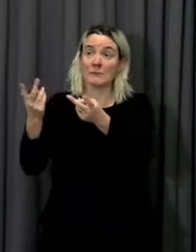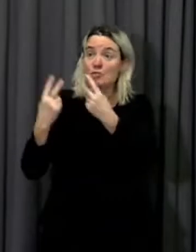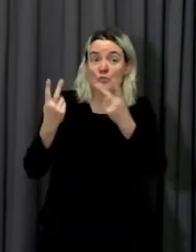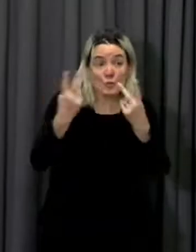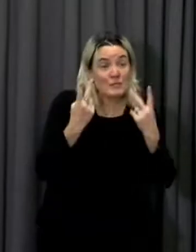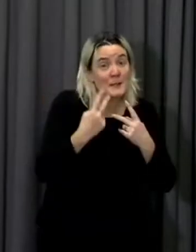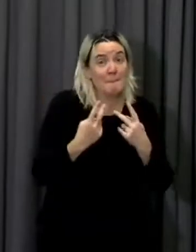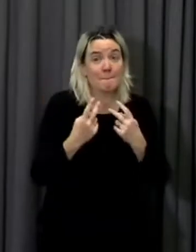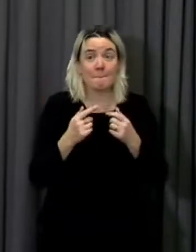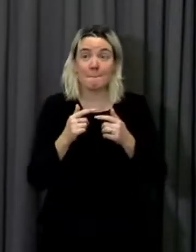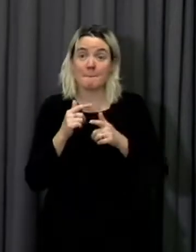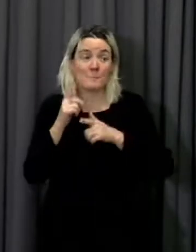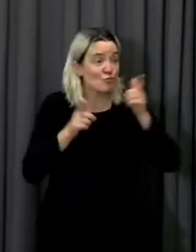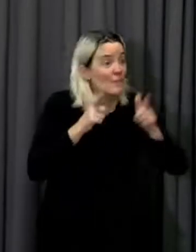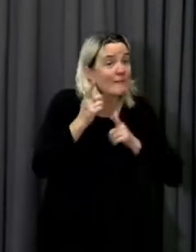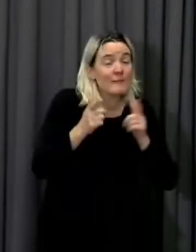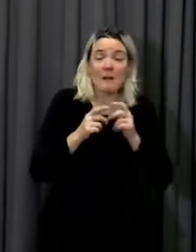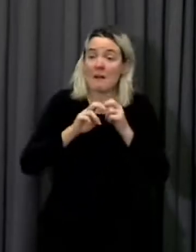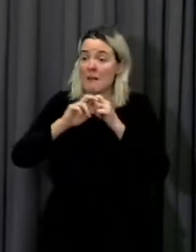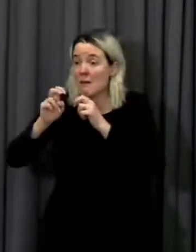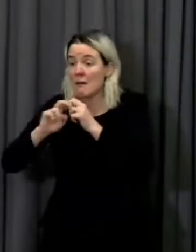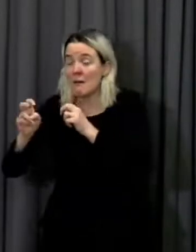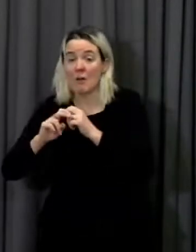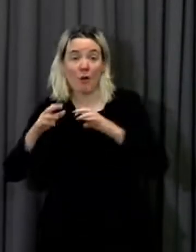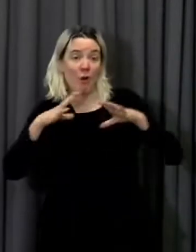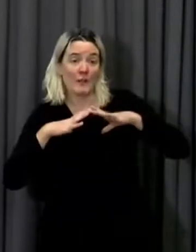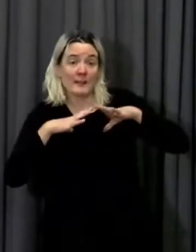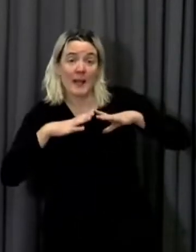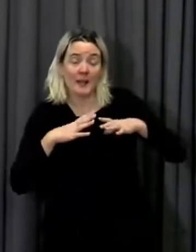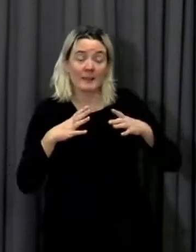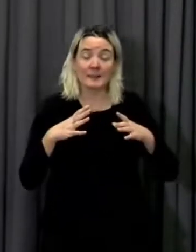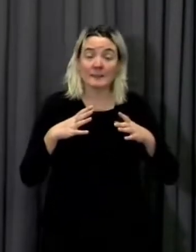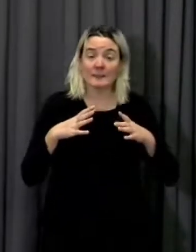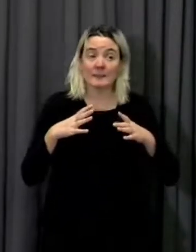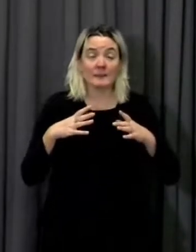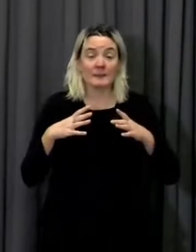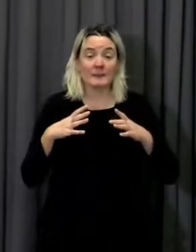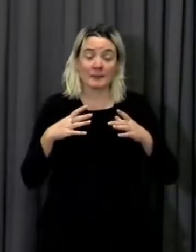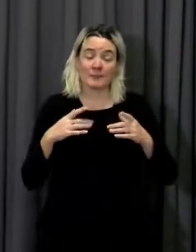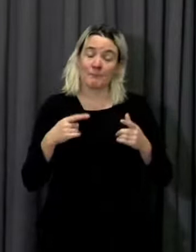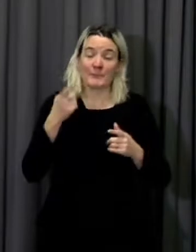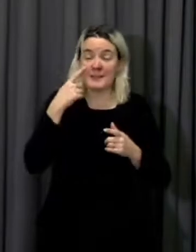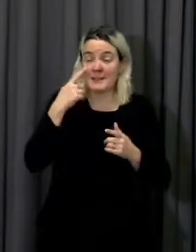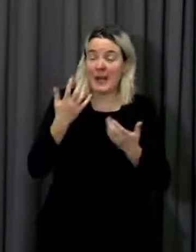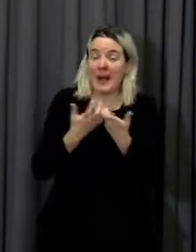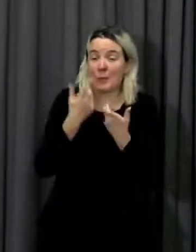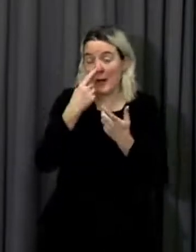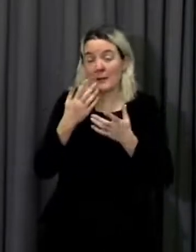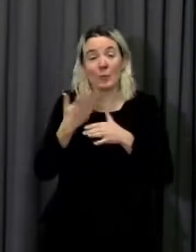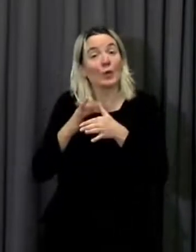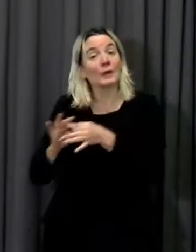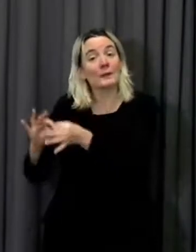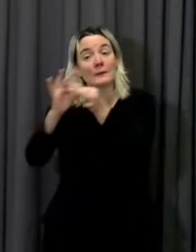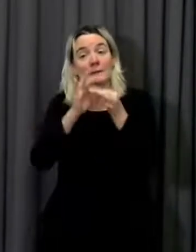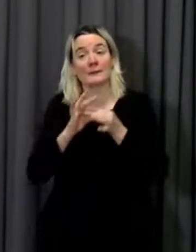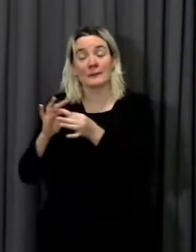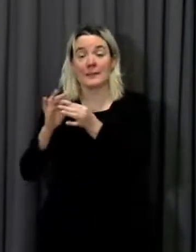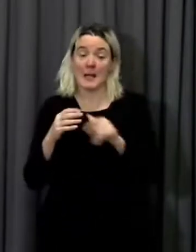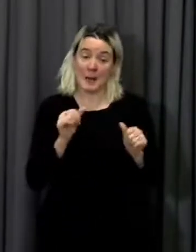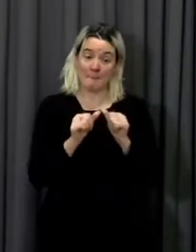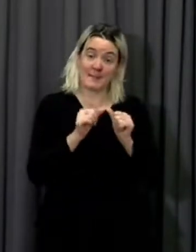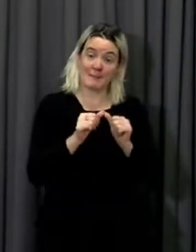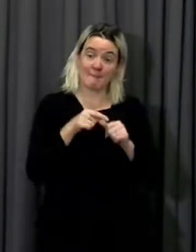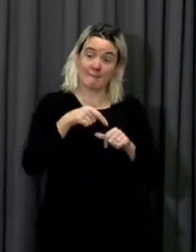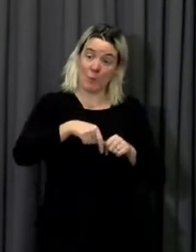how we can work together. Obviously, it's much more profitable for the tourism sector if the